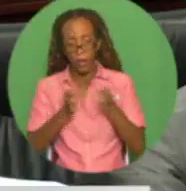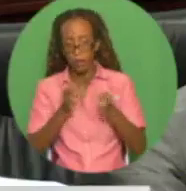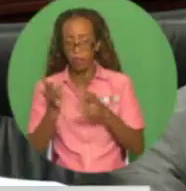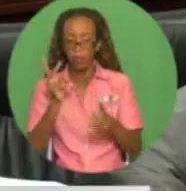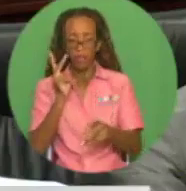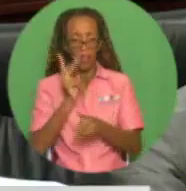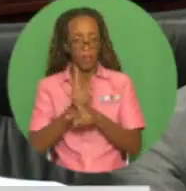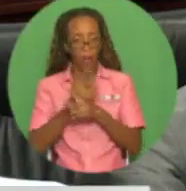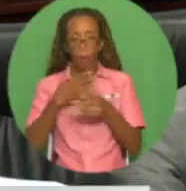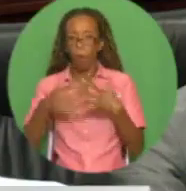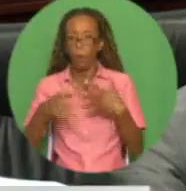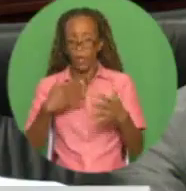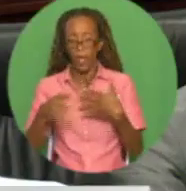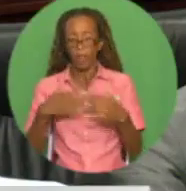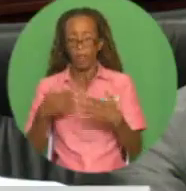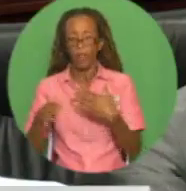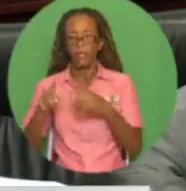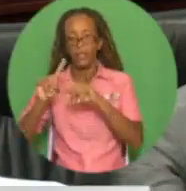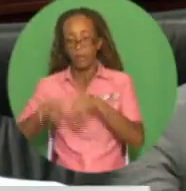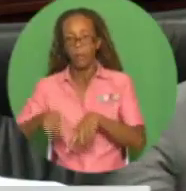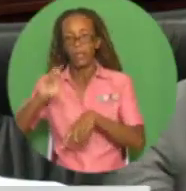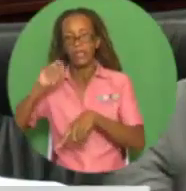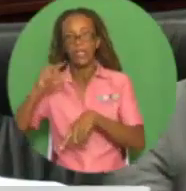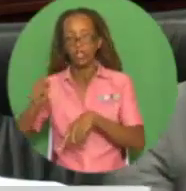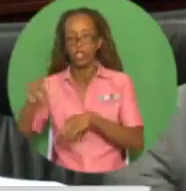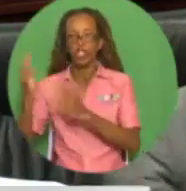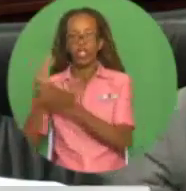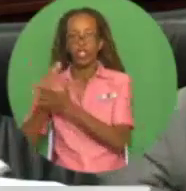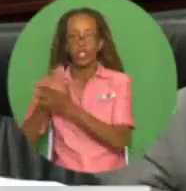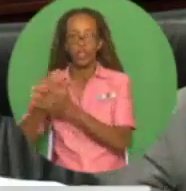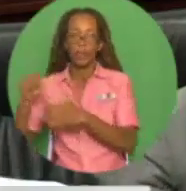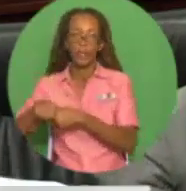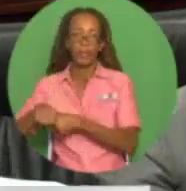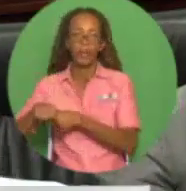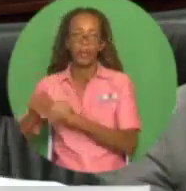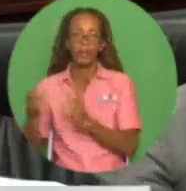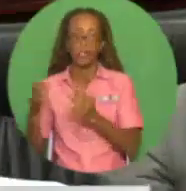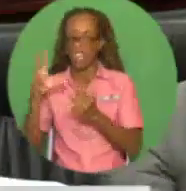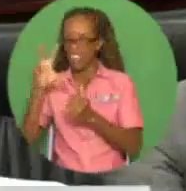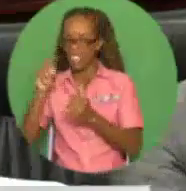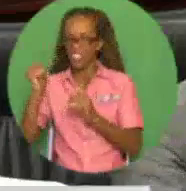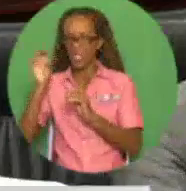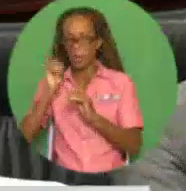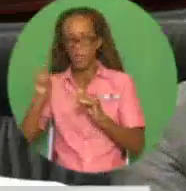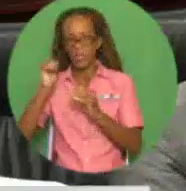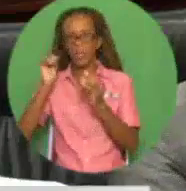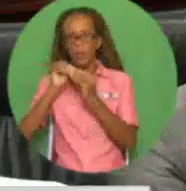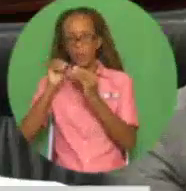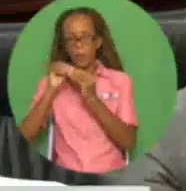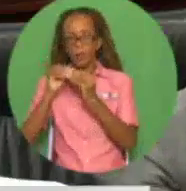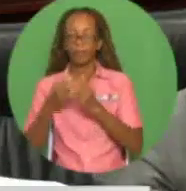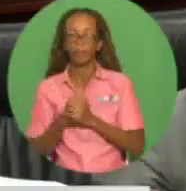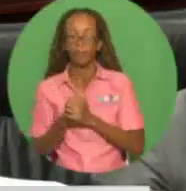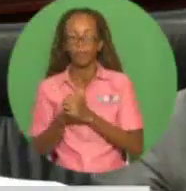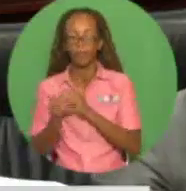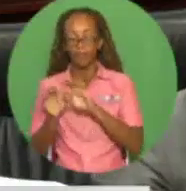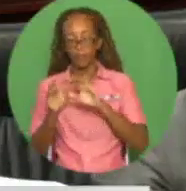equipment, manufacturer OEM, or CNG-converted. I turn now to PetroTrin.